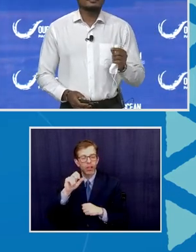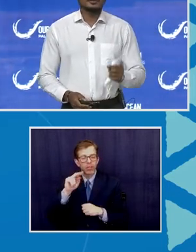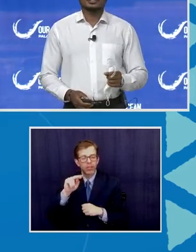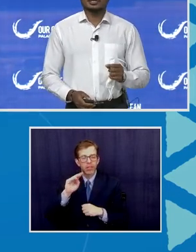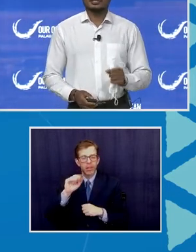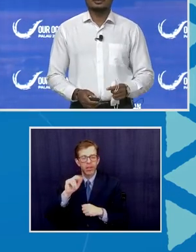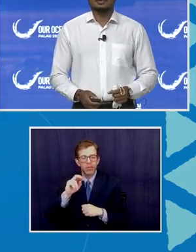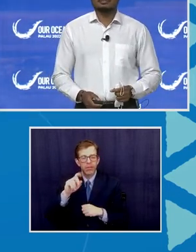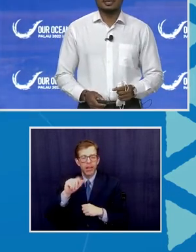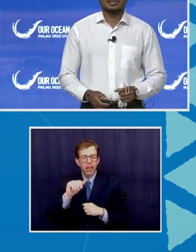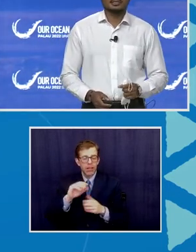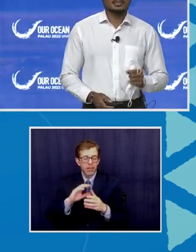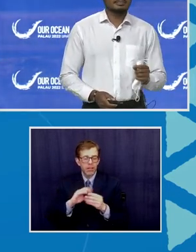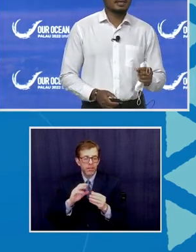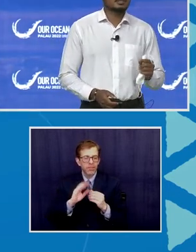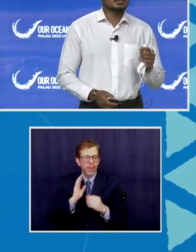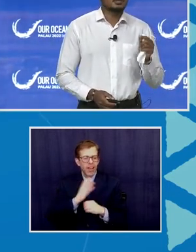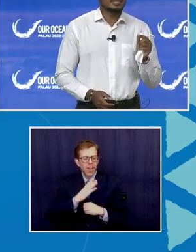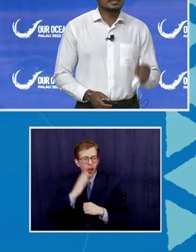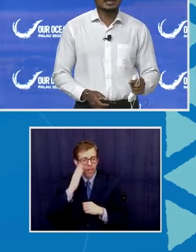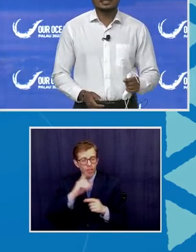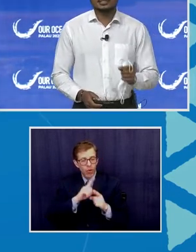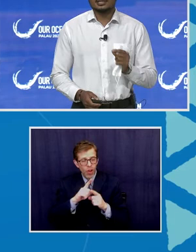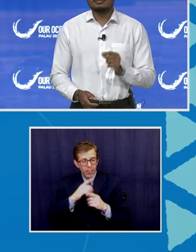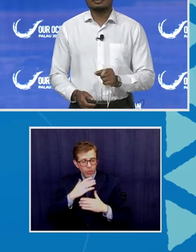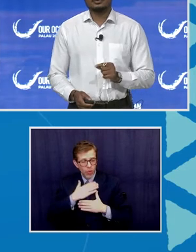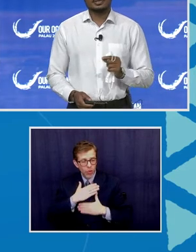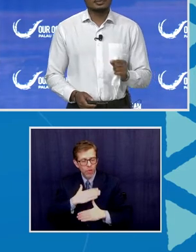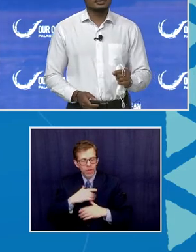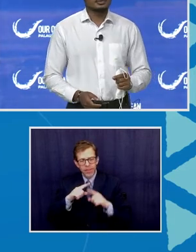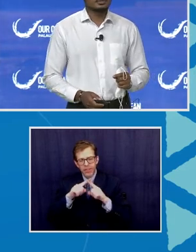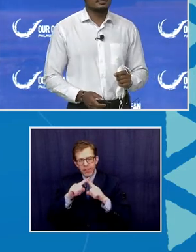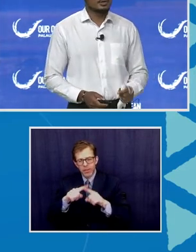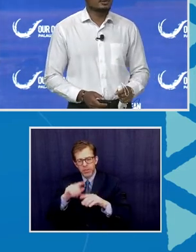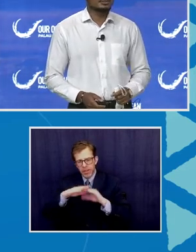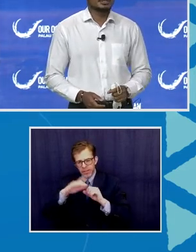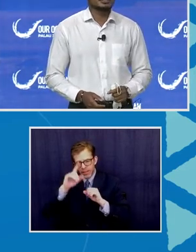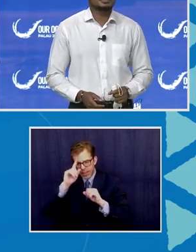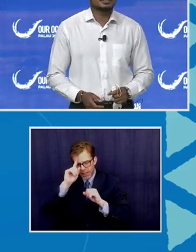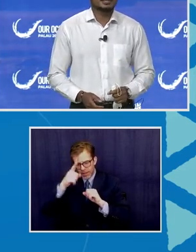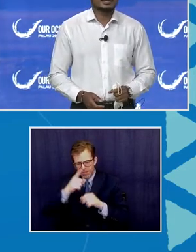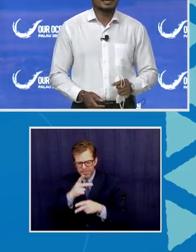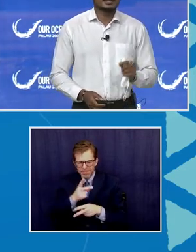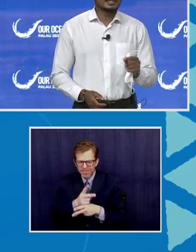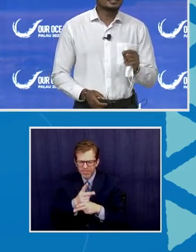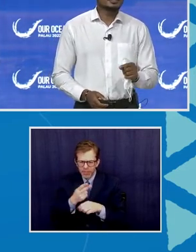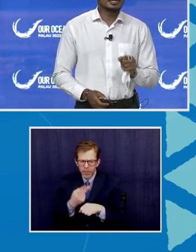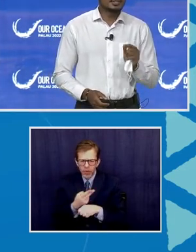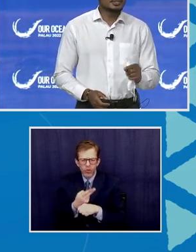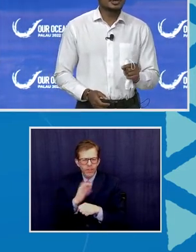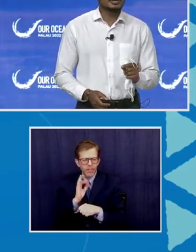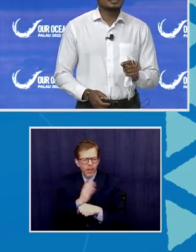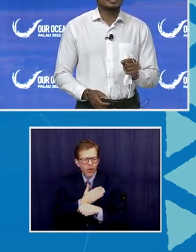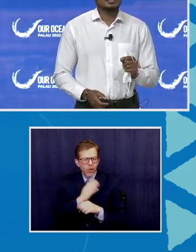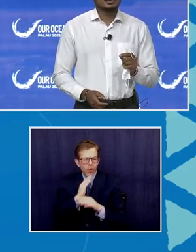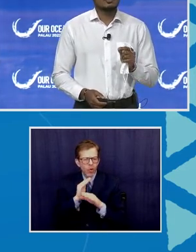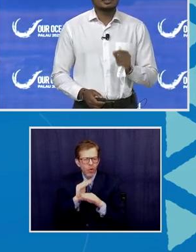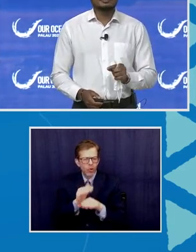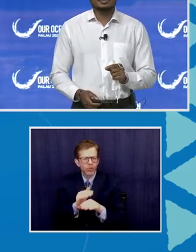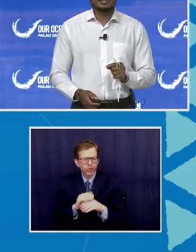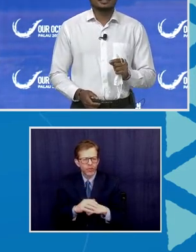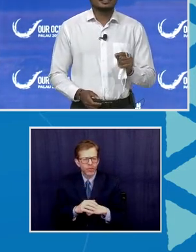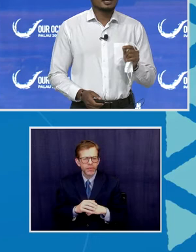our future as human beings depends on the intelligent and prudent use of our oceans. And this, in turn,